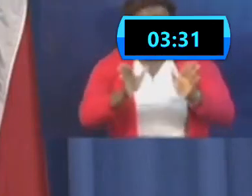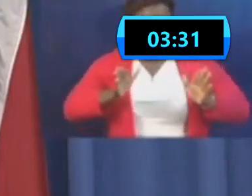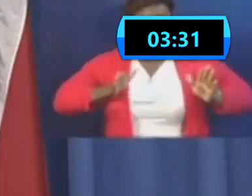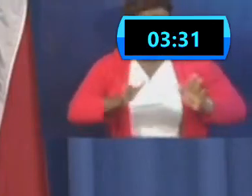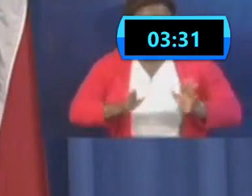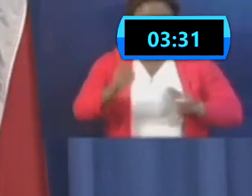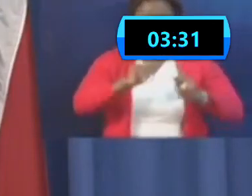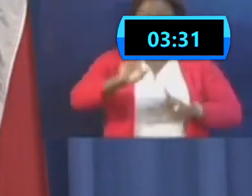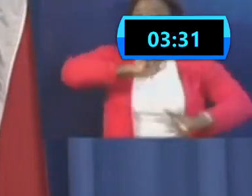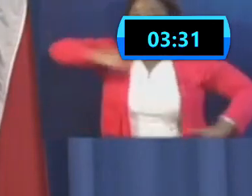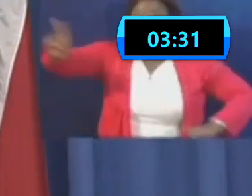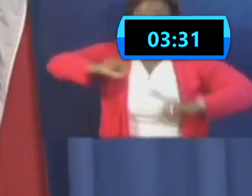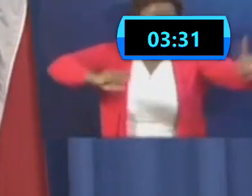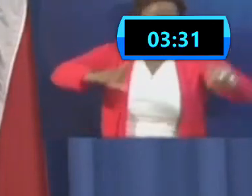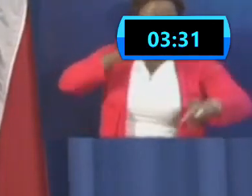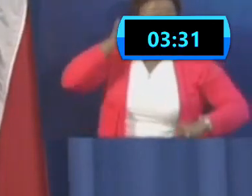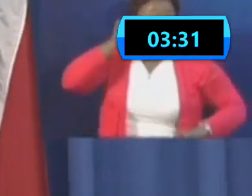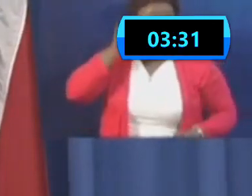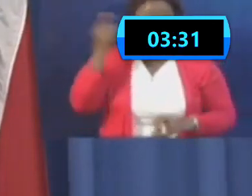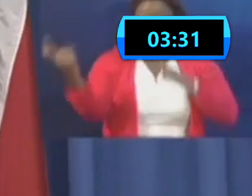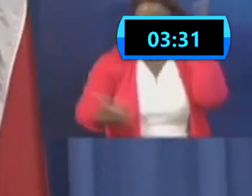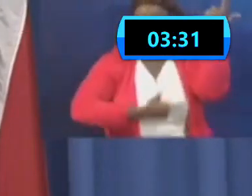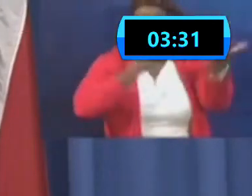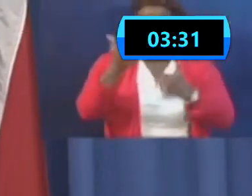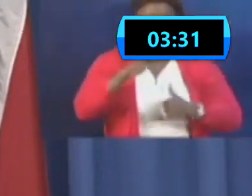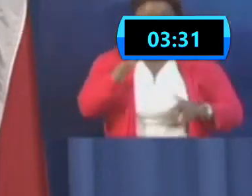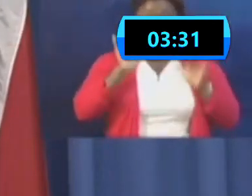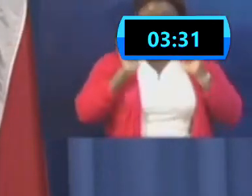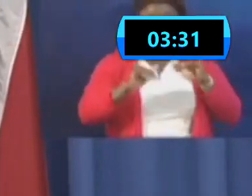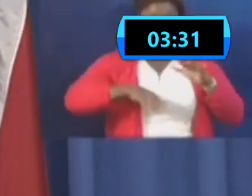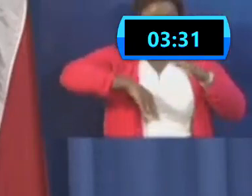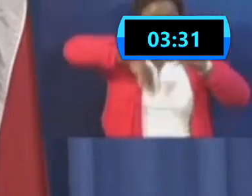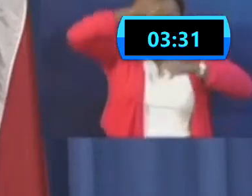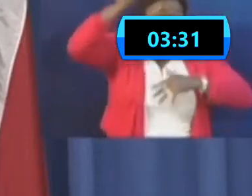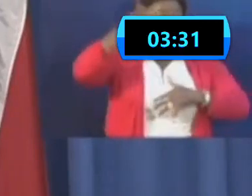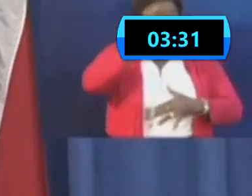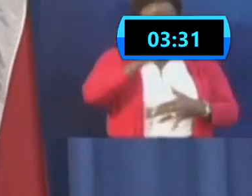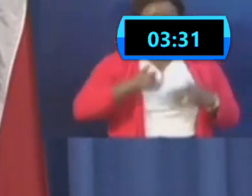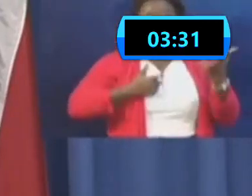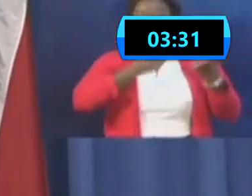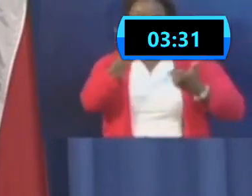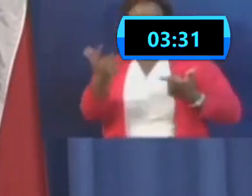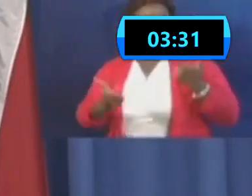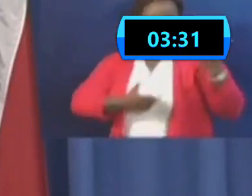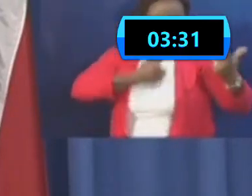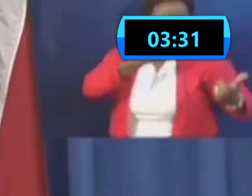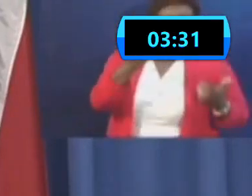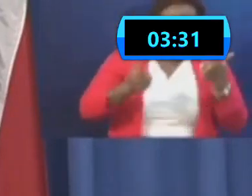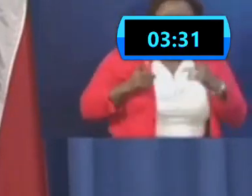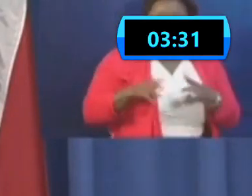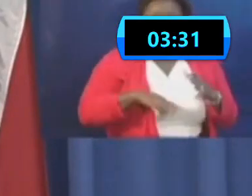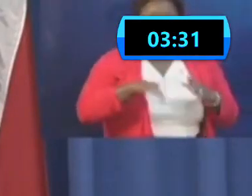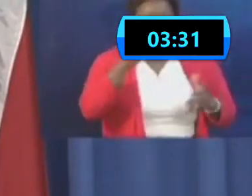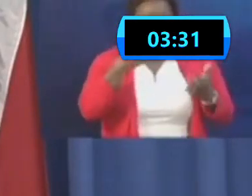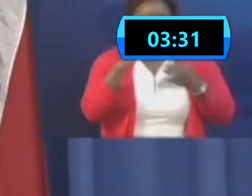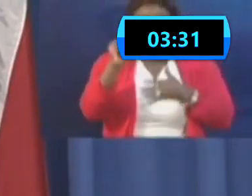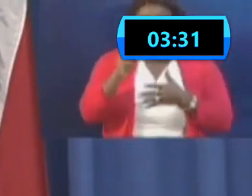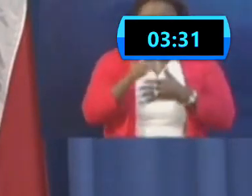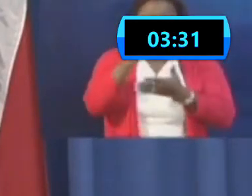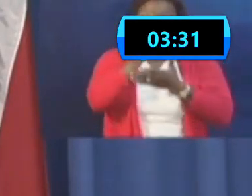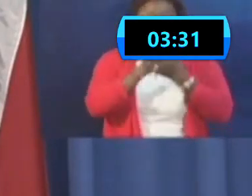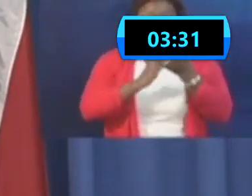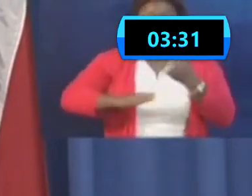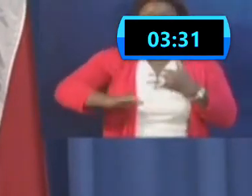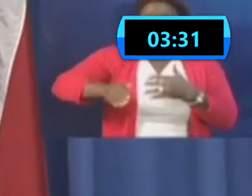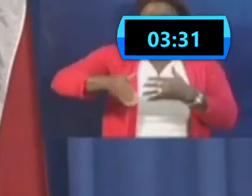you're still getting reports. And from all over Trinidad of persons saying, look, there's still some bars. Unfortunately, some bars still want to